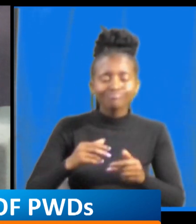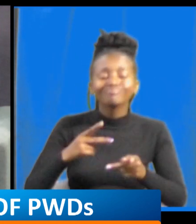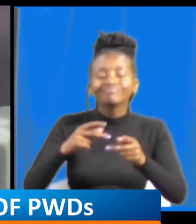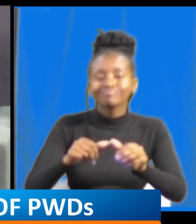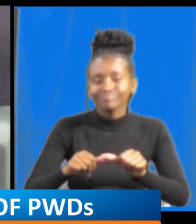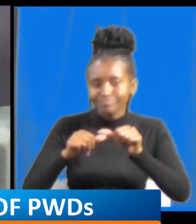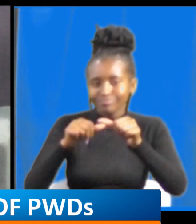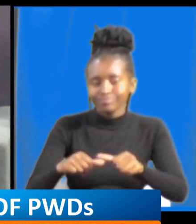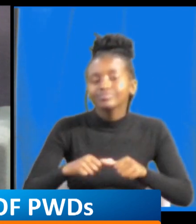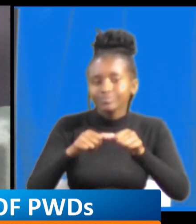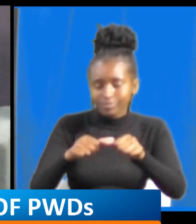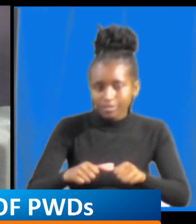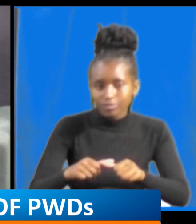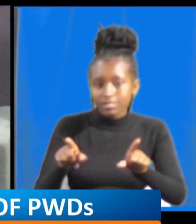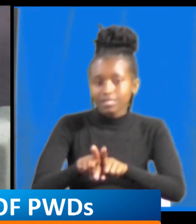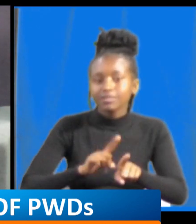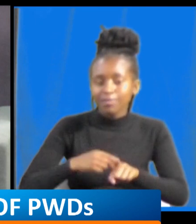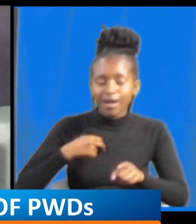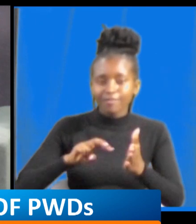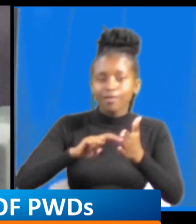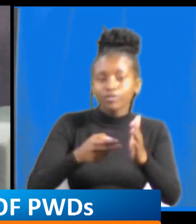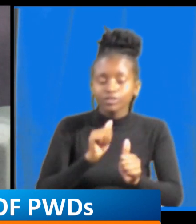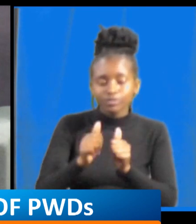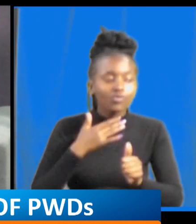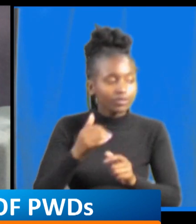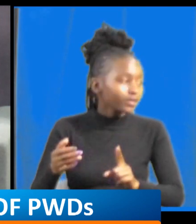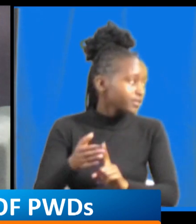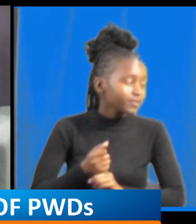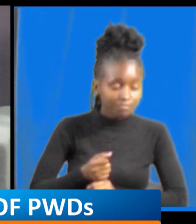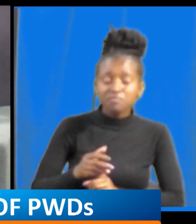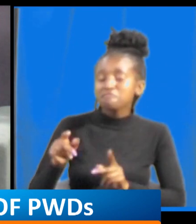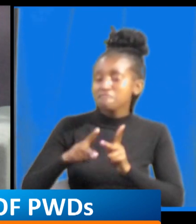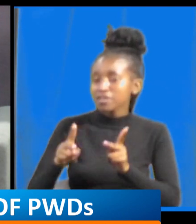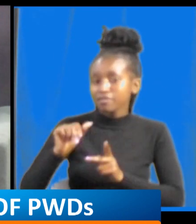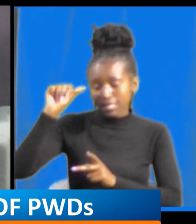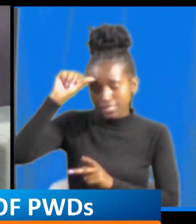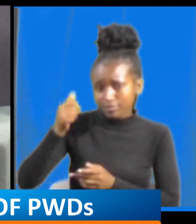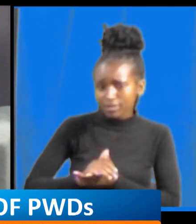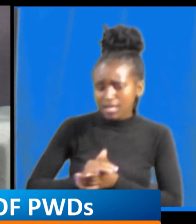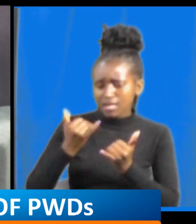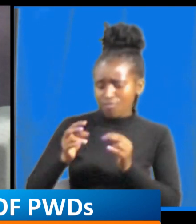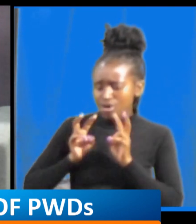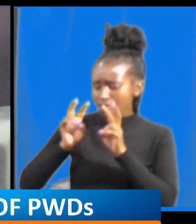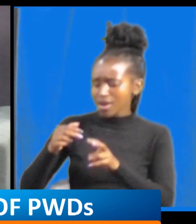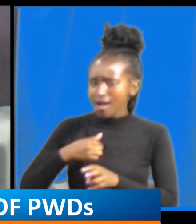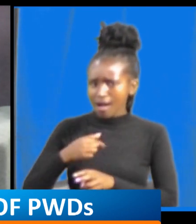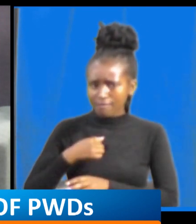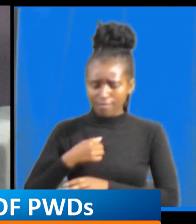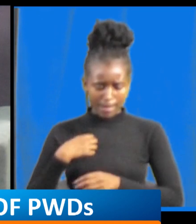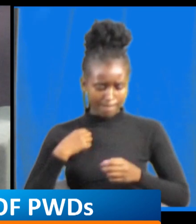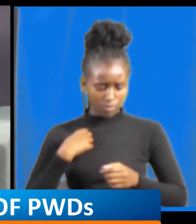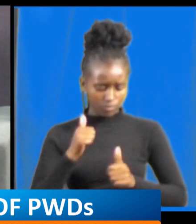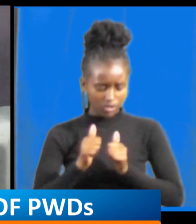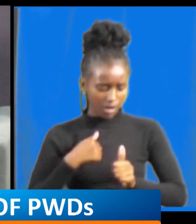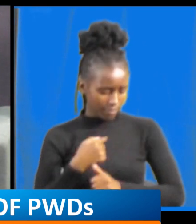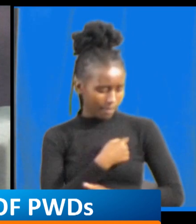wow wow you're smart now you have teachers labeled 100 for the children maybe enlighten me